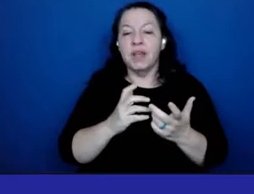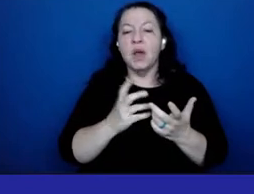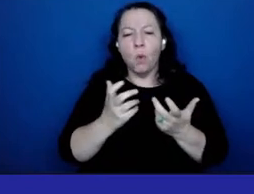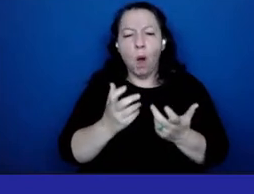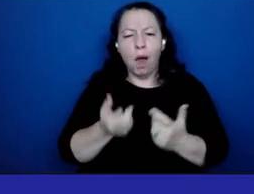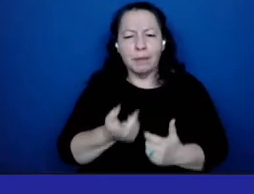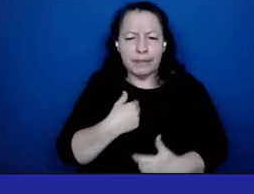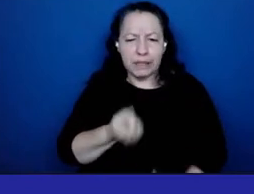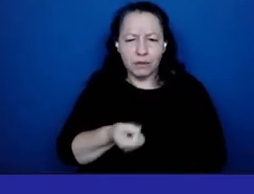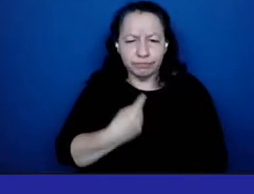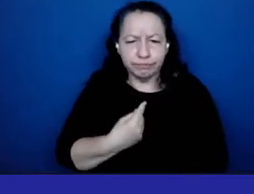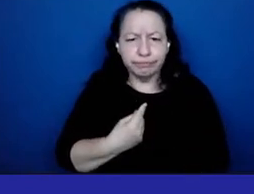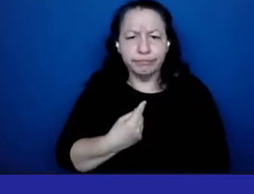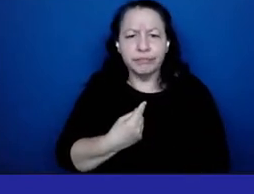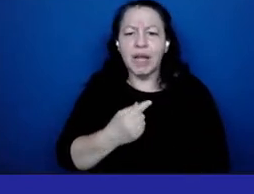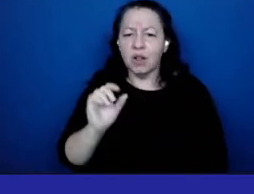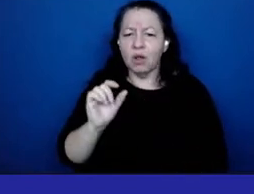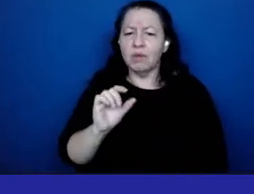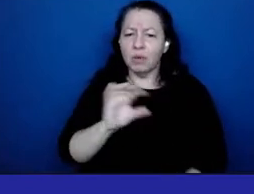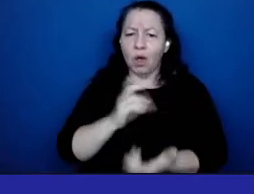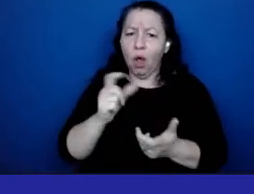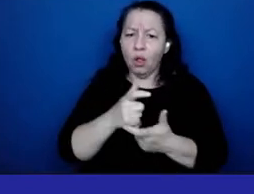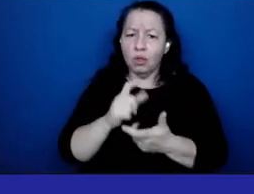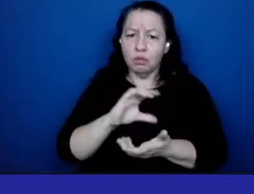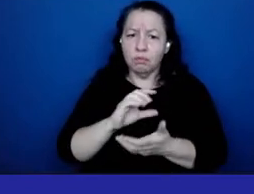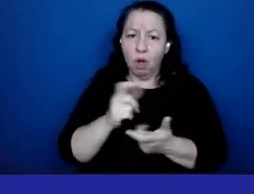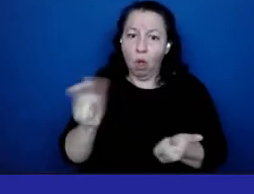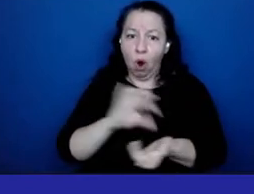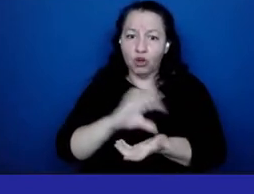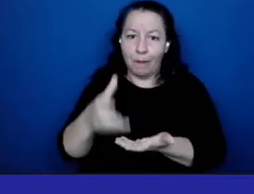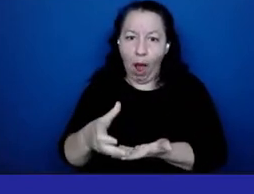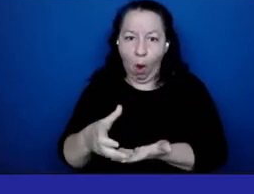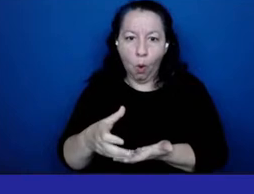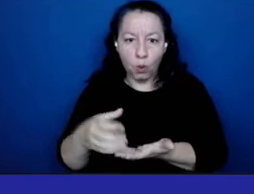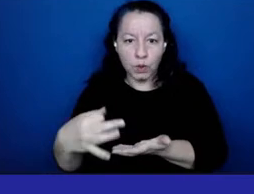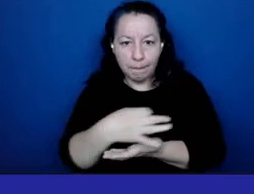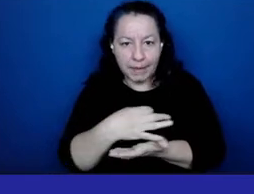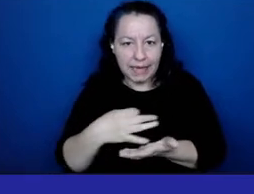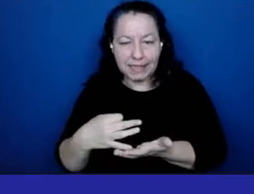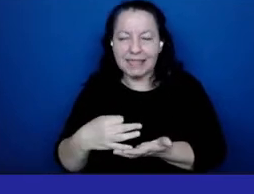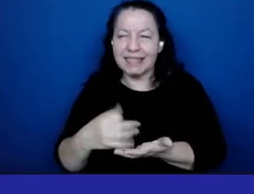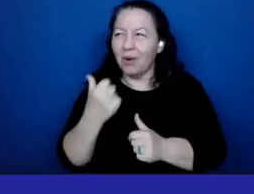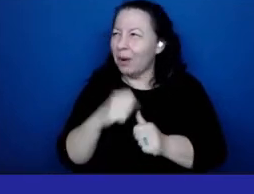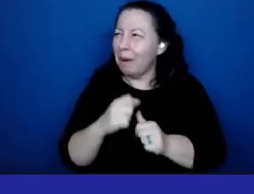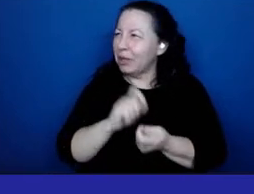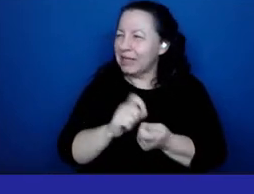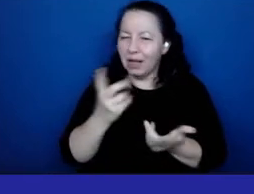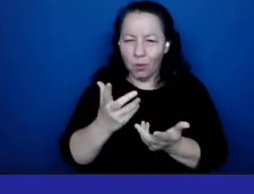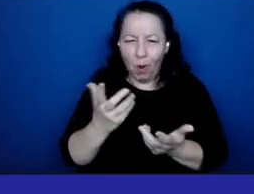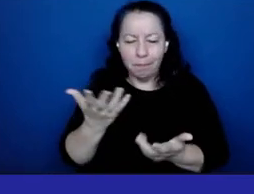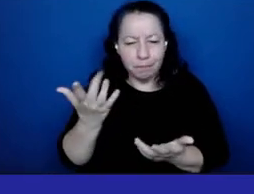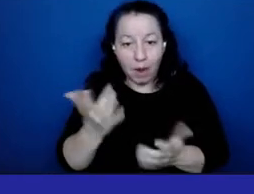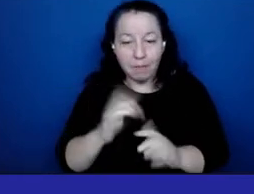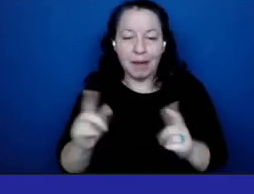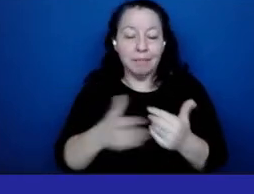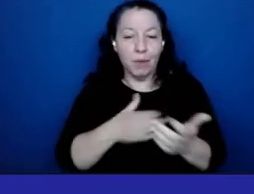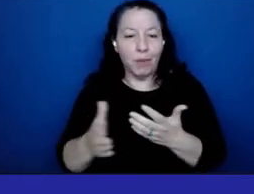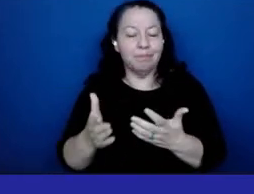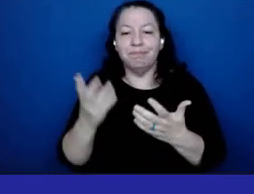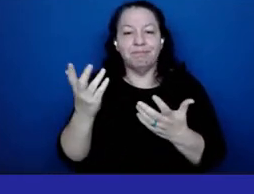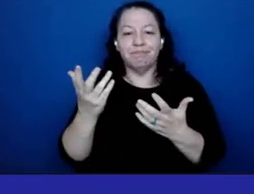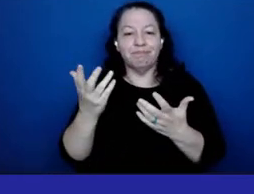was a it was a large quantity of them um i don't remember but i know it had to do with i guess to